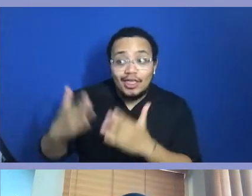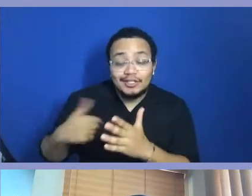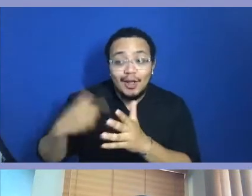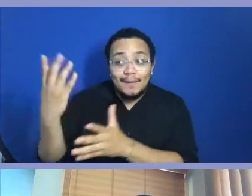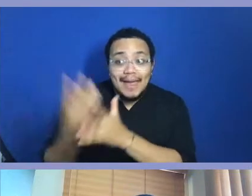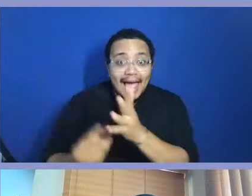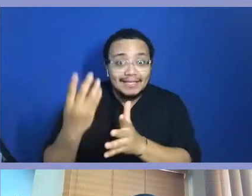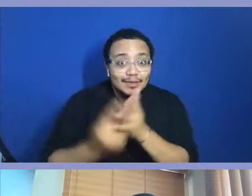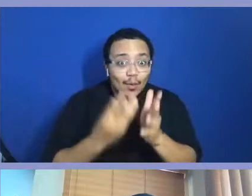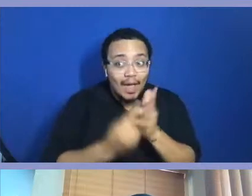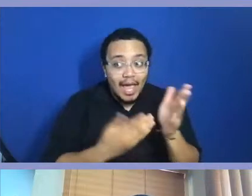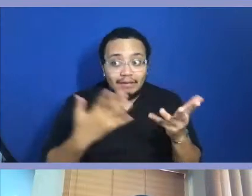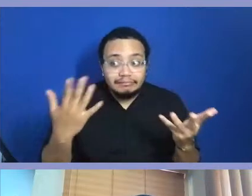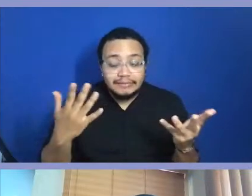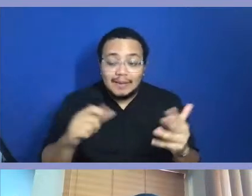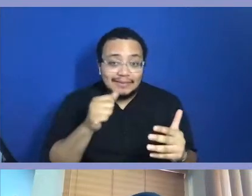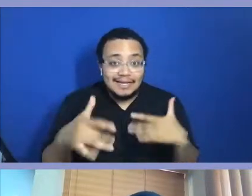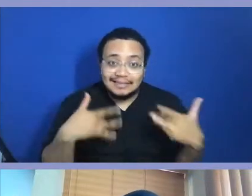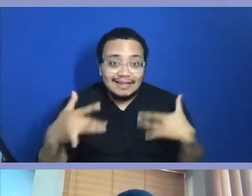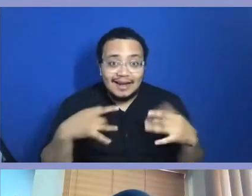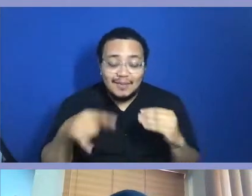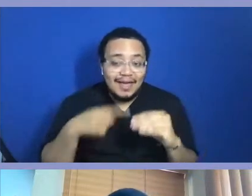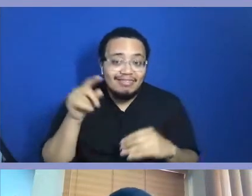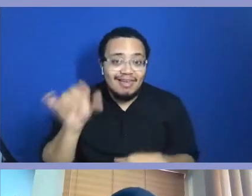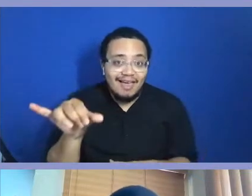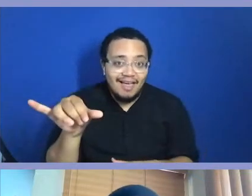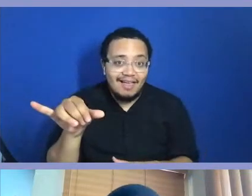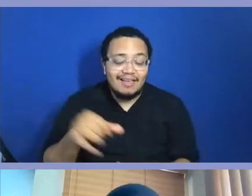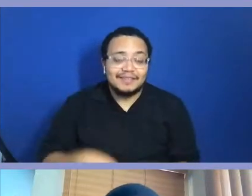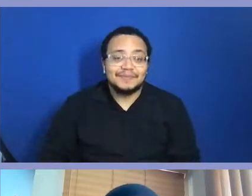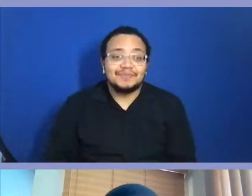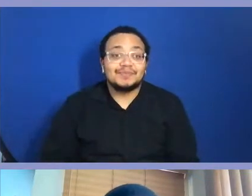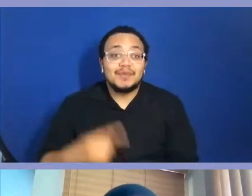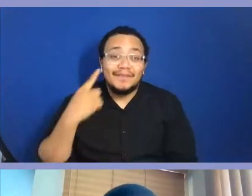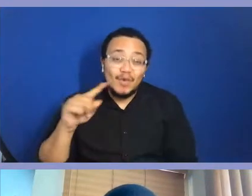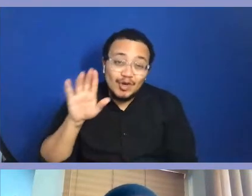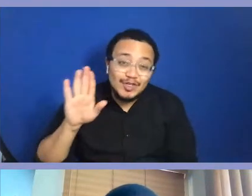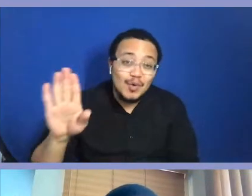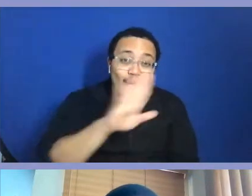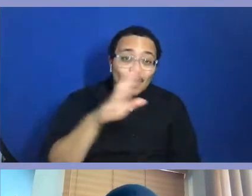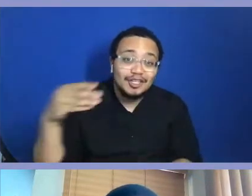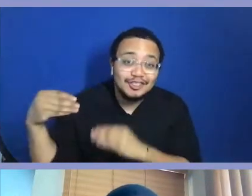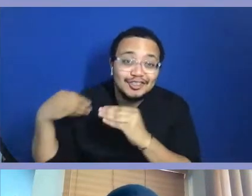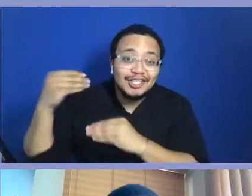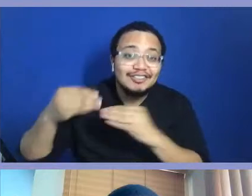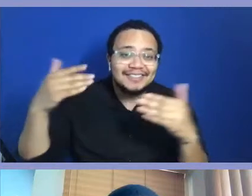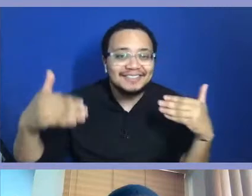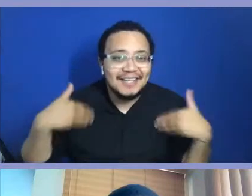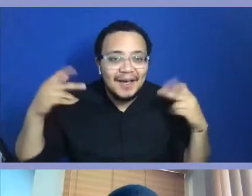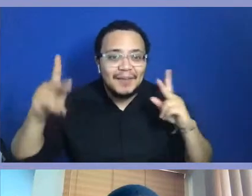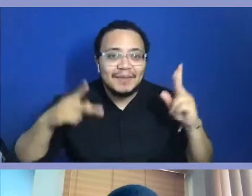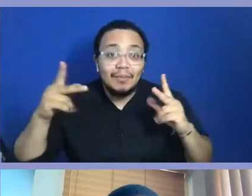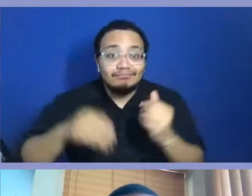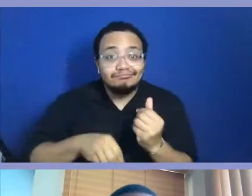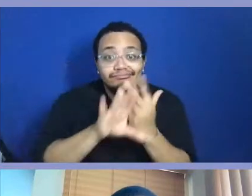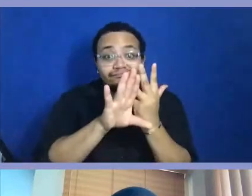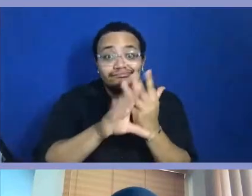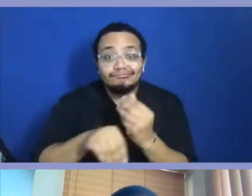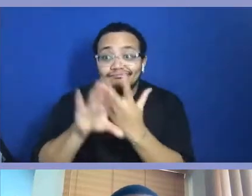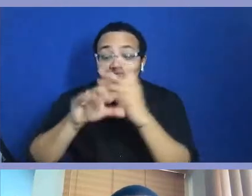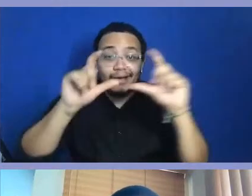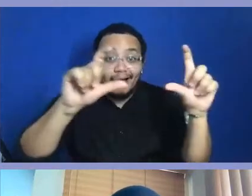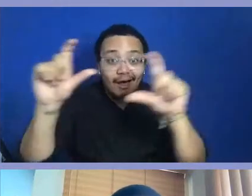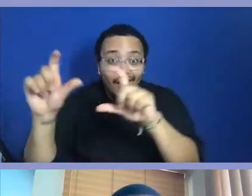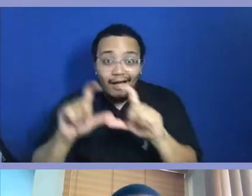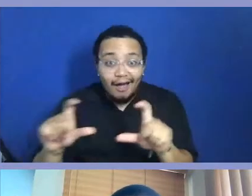at all, okay? So in order for your generation, you're going to be Zooming. You're going to be sending